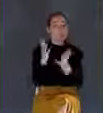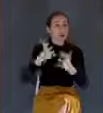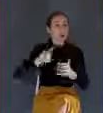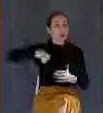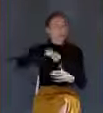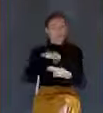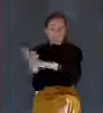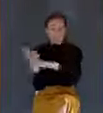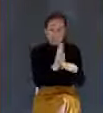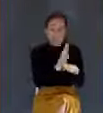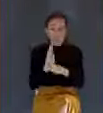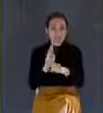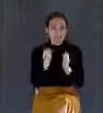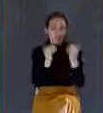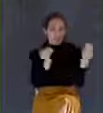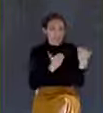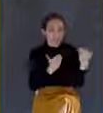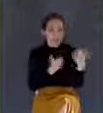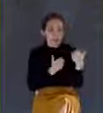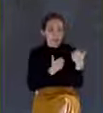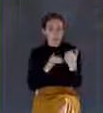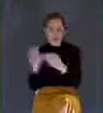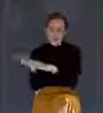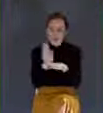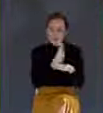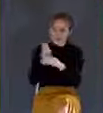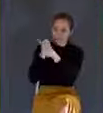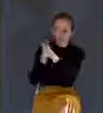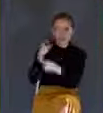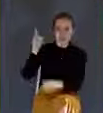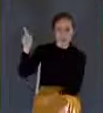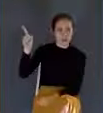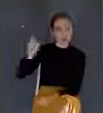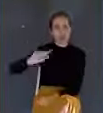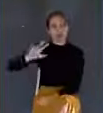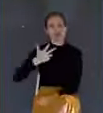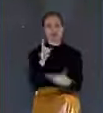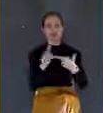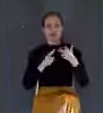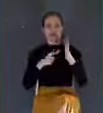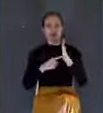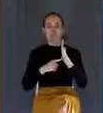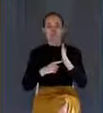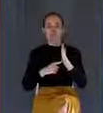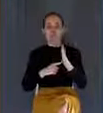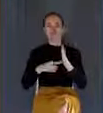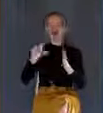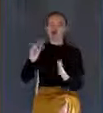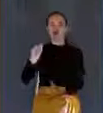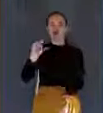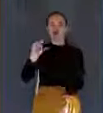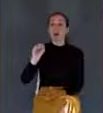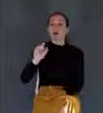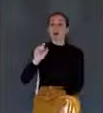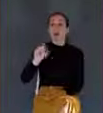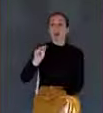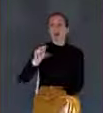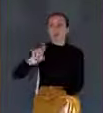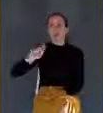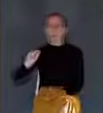So we see then a simple analogy. Let me give you the third thing. A solemn application. Look in verse 35.